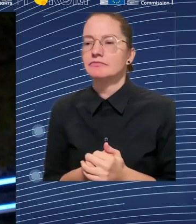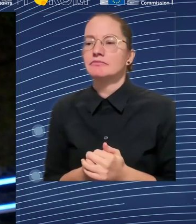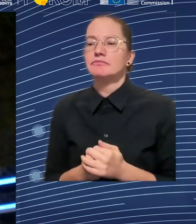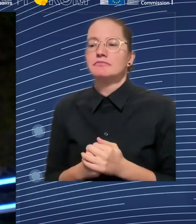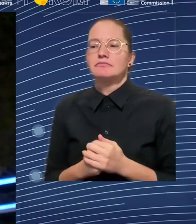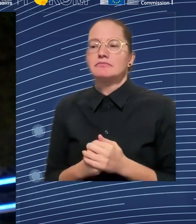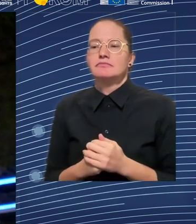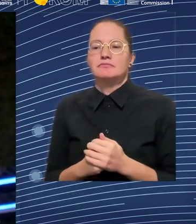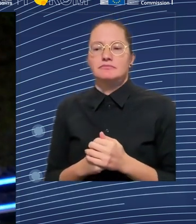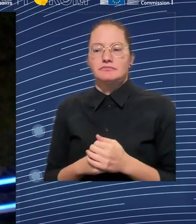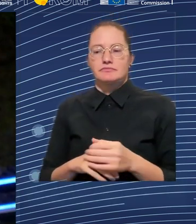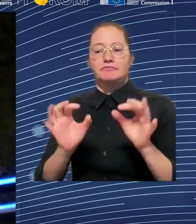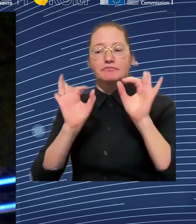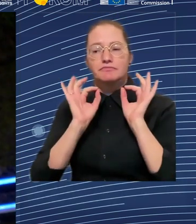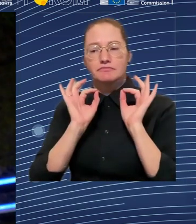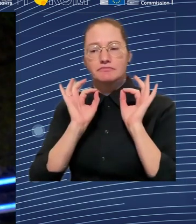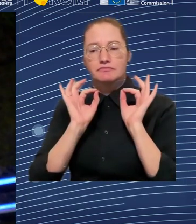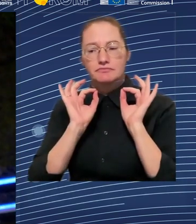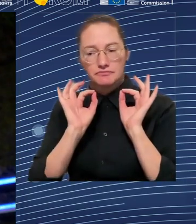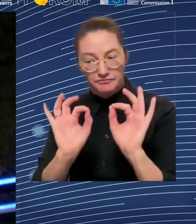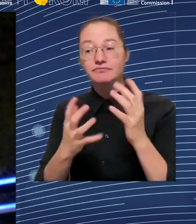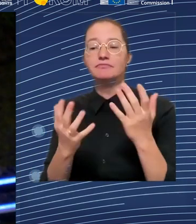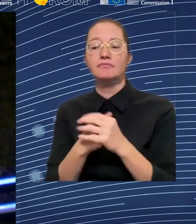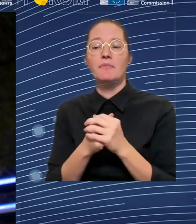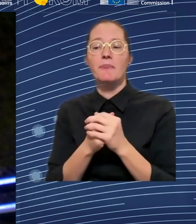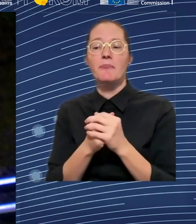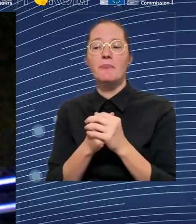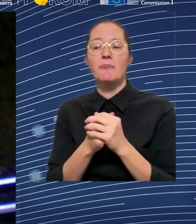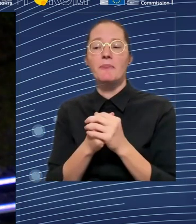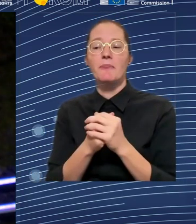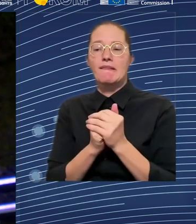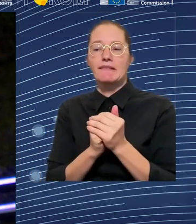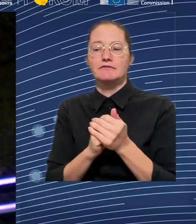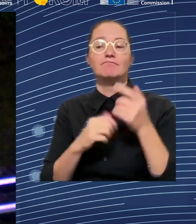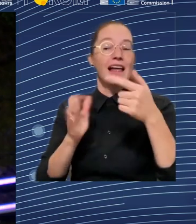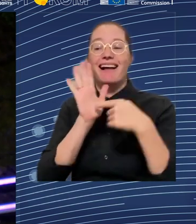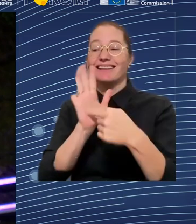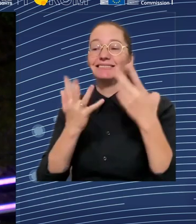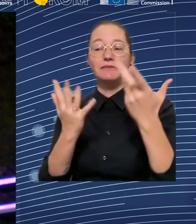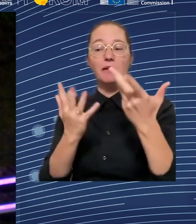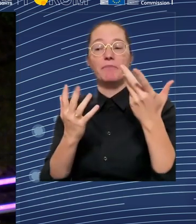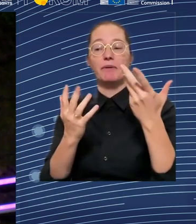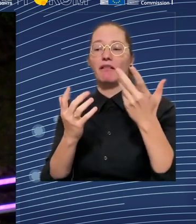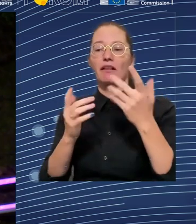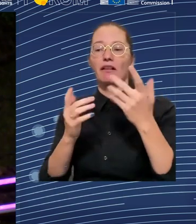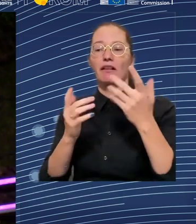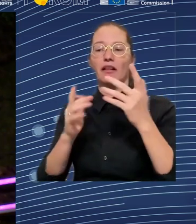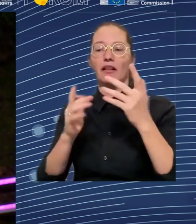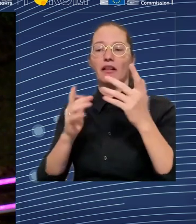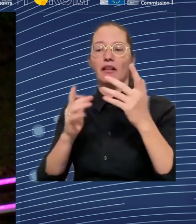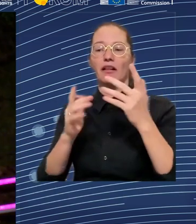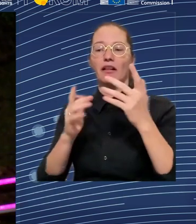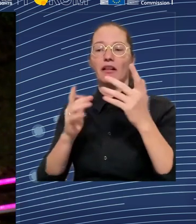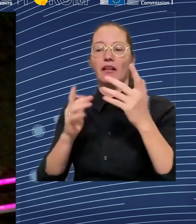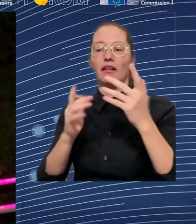Thank you. I think what Sarah has just said is music to my ears in the sense that we need to do a much better job